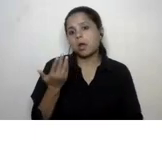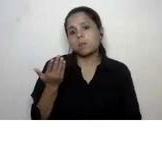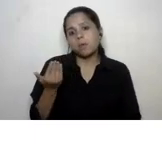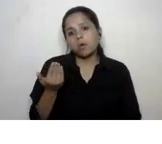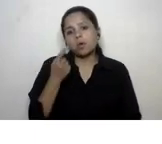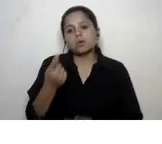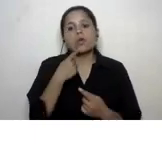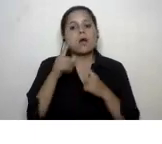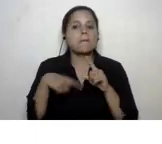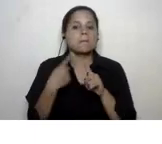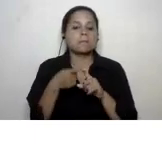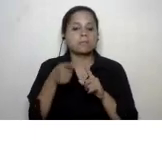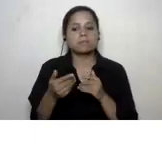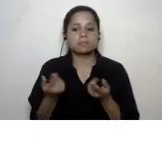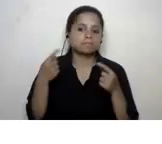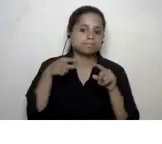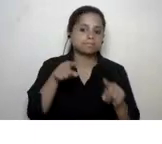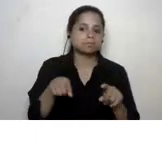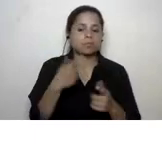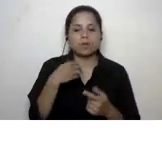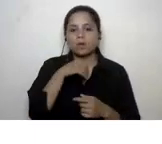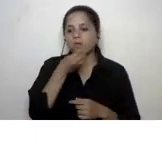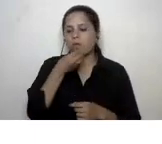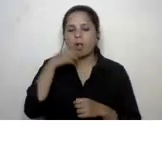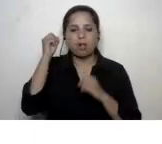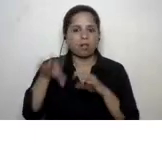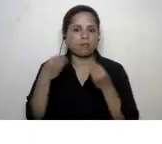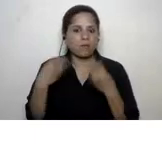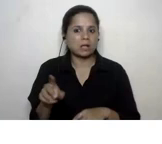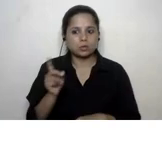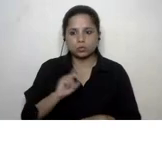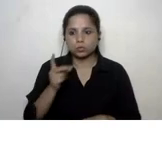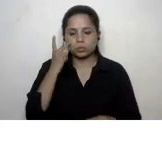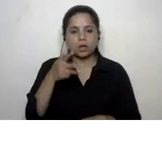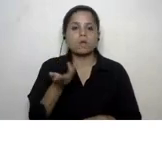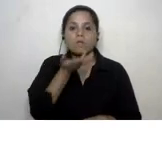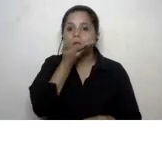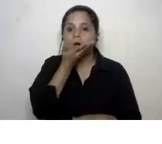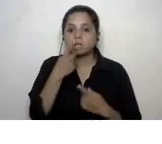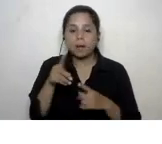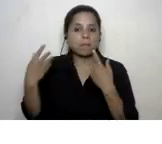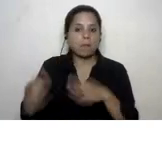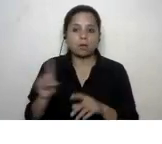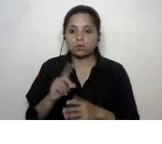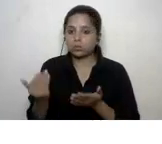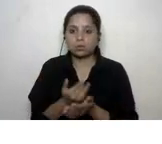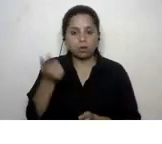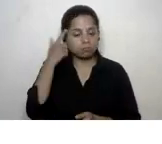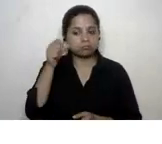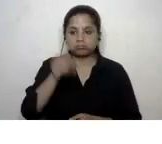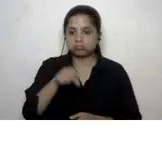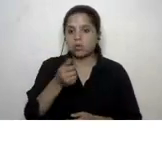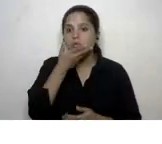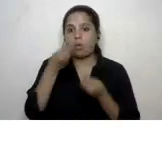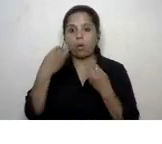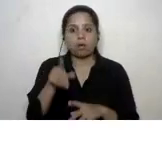talk about uh alongside we avoiding wasting food we could also talk about avoiding wasting of water yes yes yes wasting water